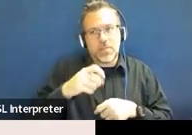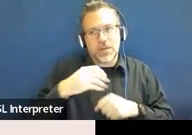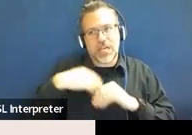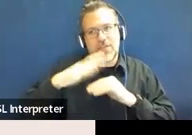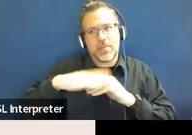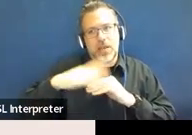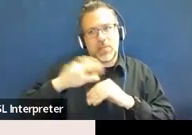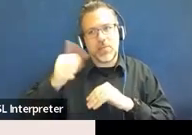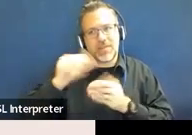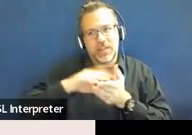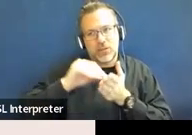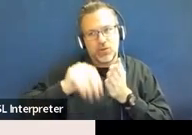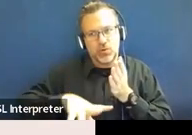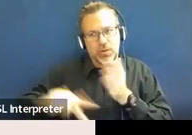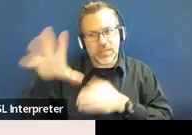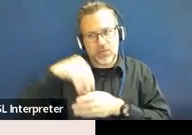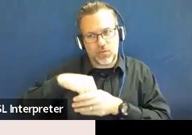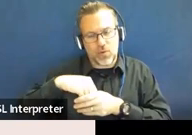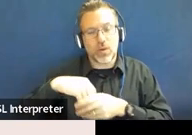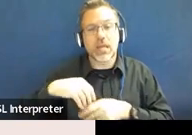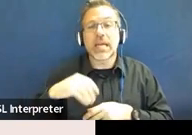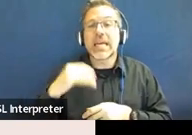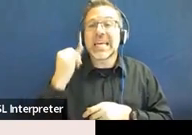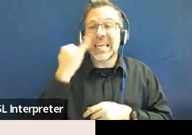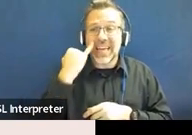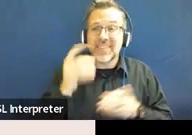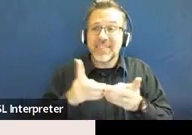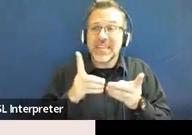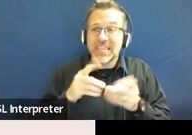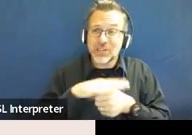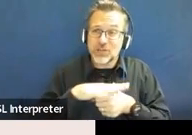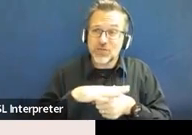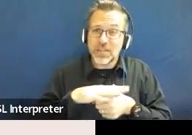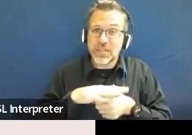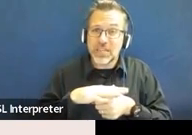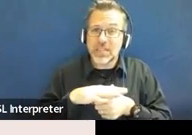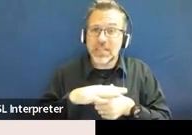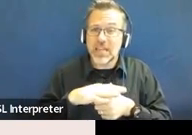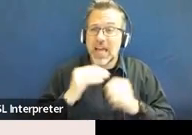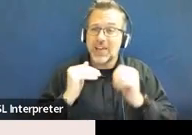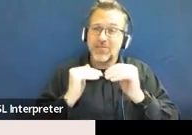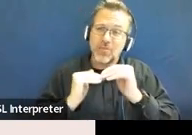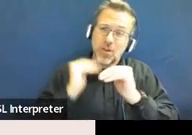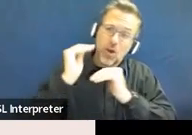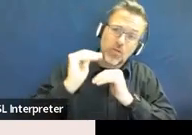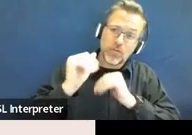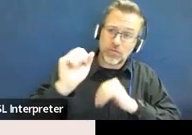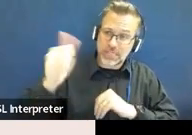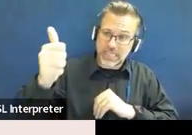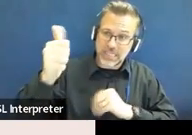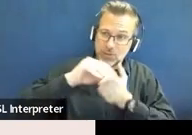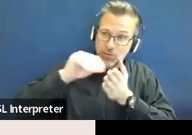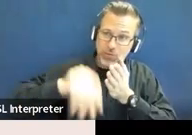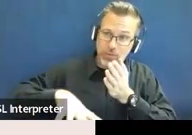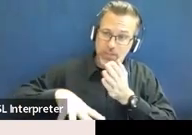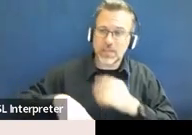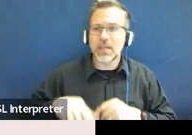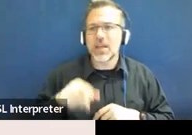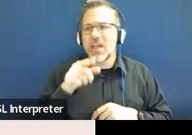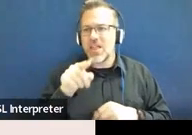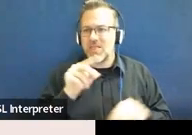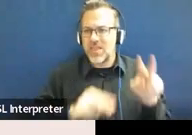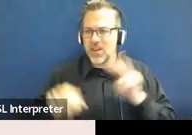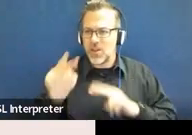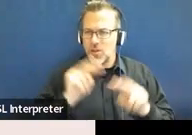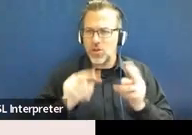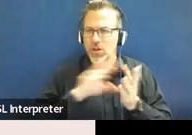enrolled. And then, if there's a district that exceeds that N size of 10, what we do is we look at students suspended or